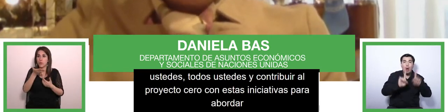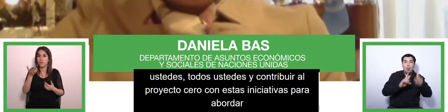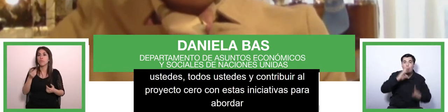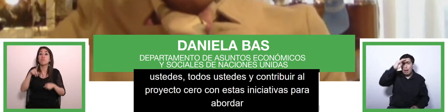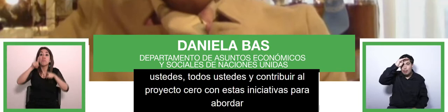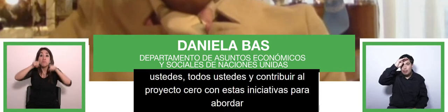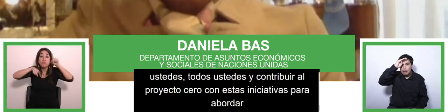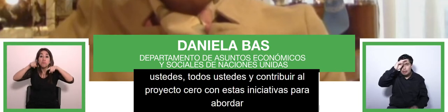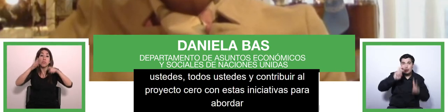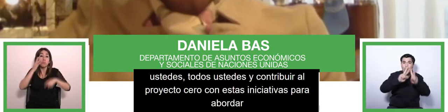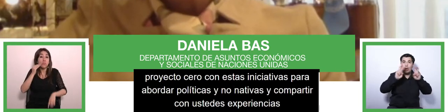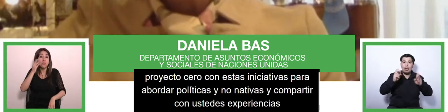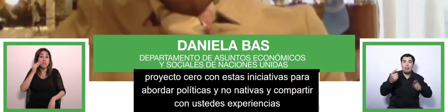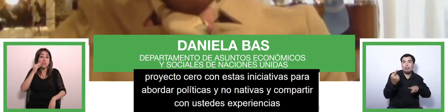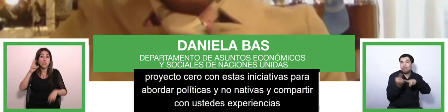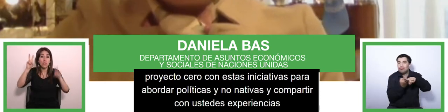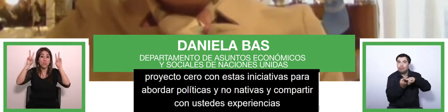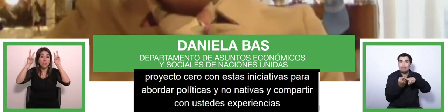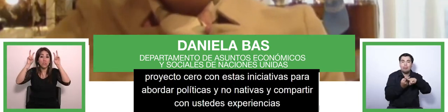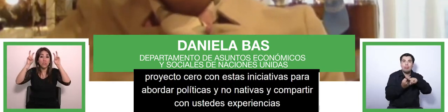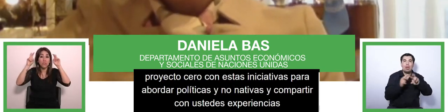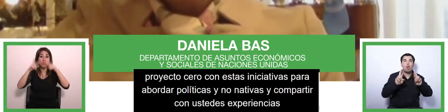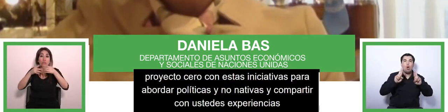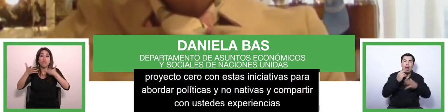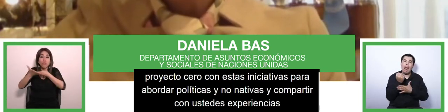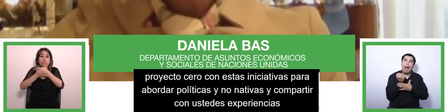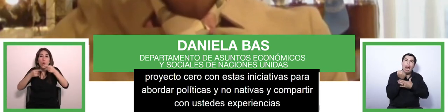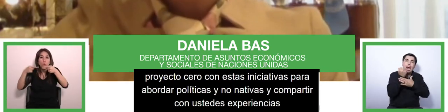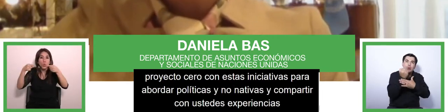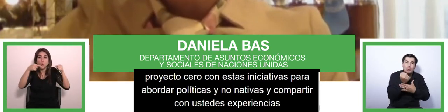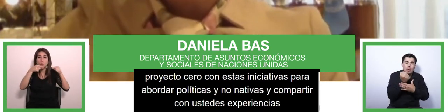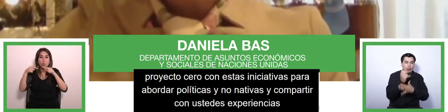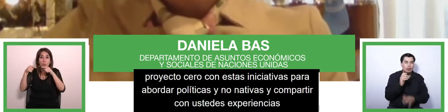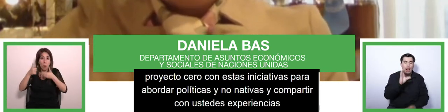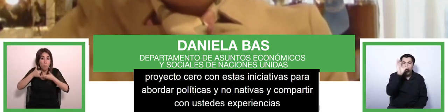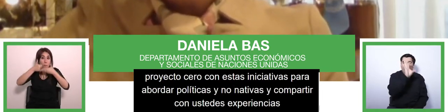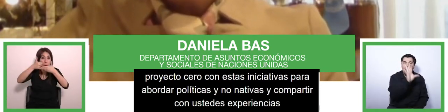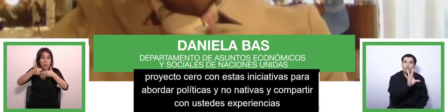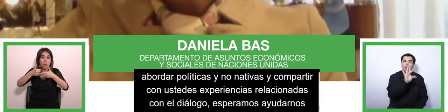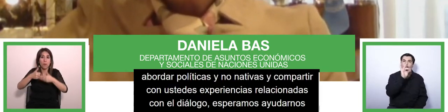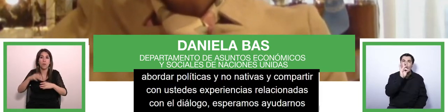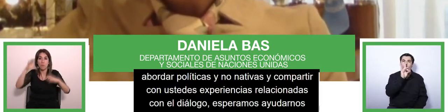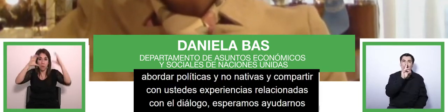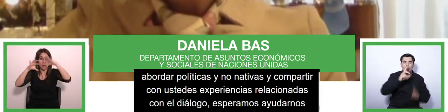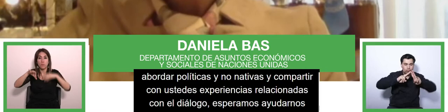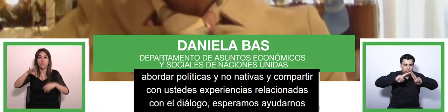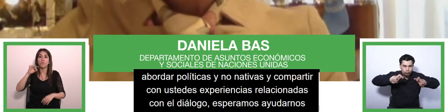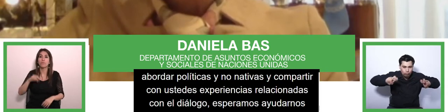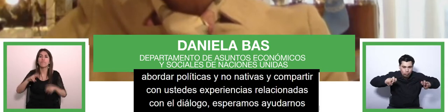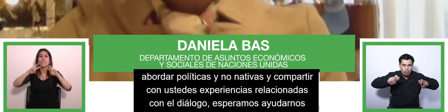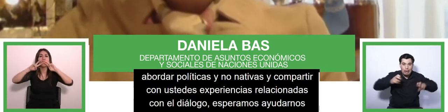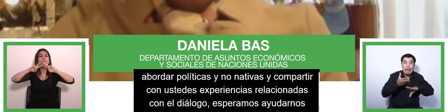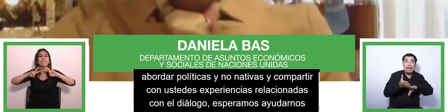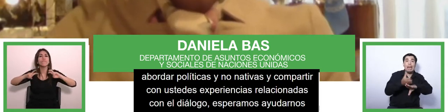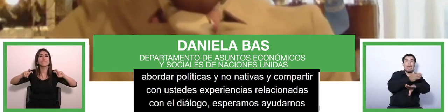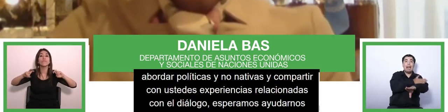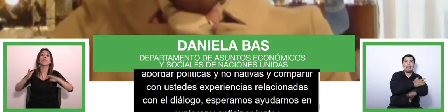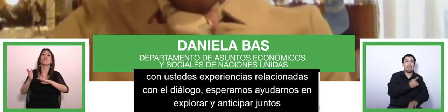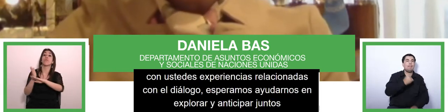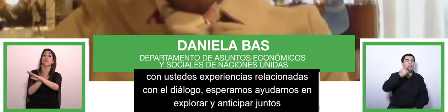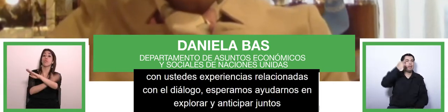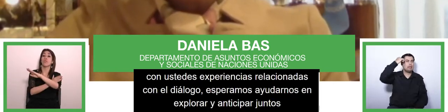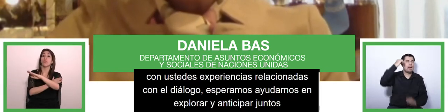help us in exploring and anticipating together possible futures for